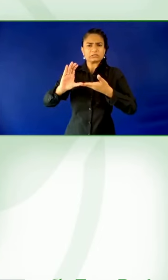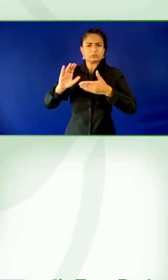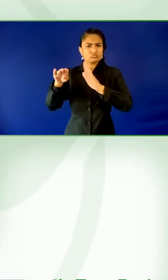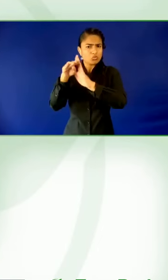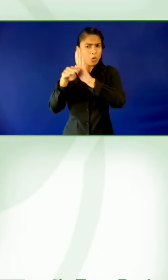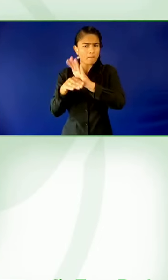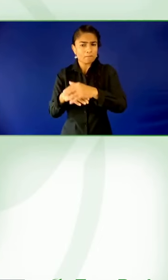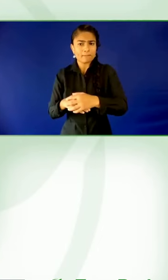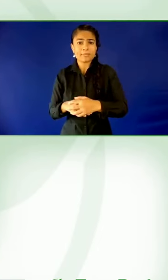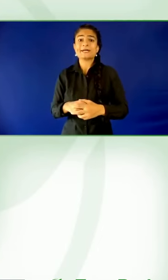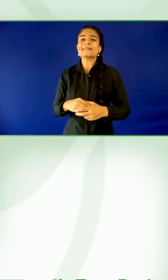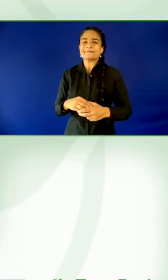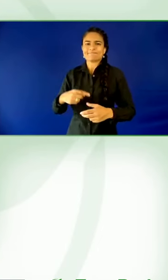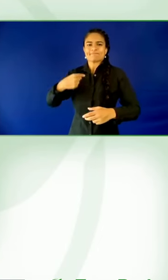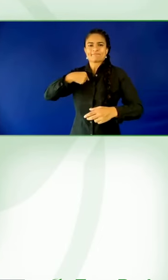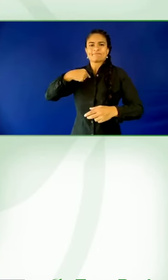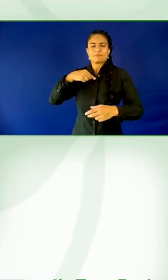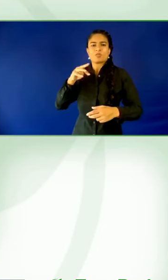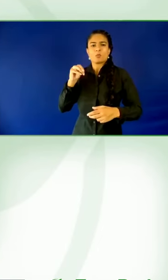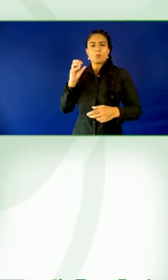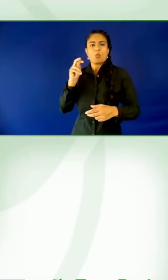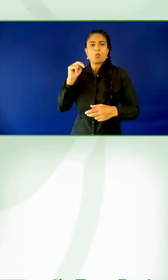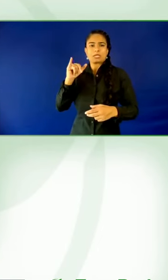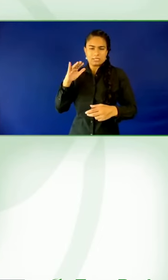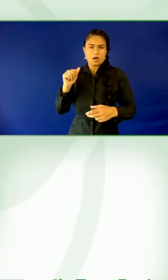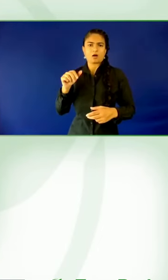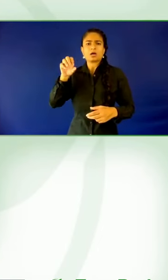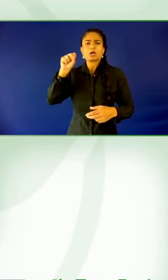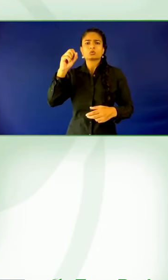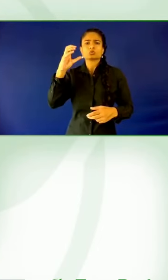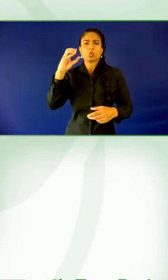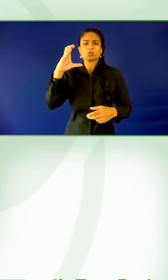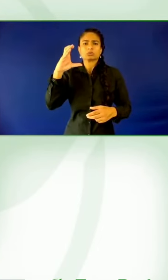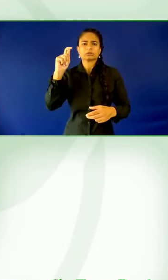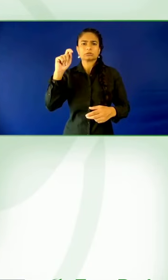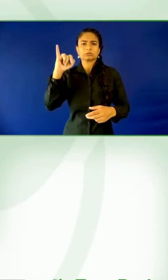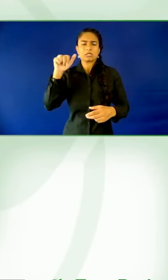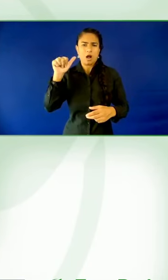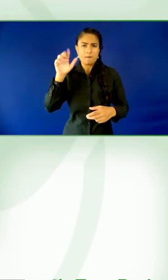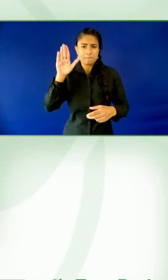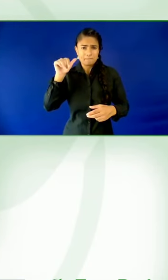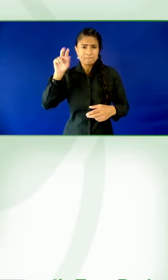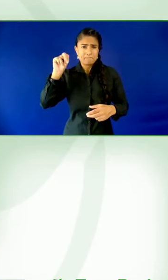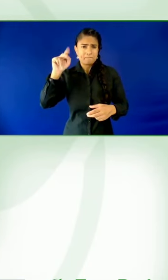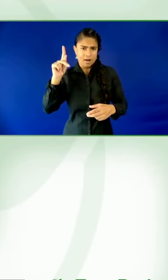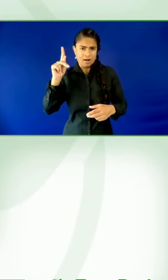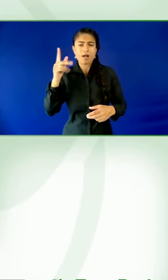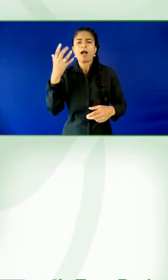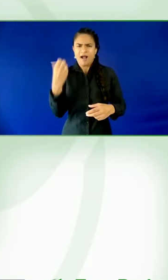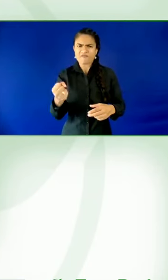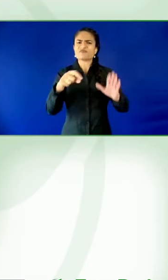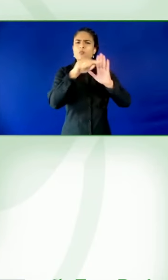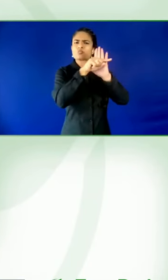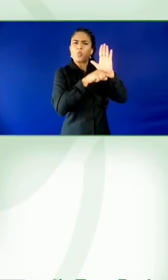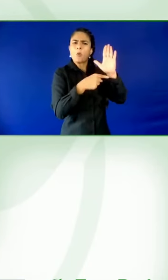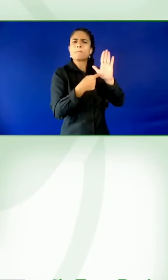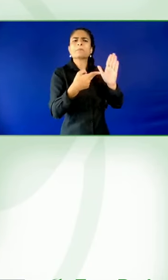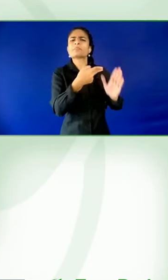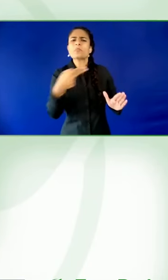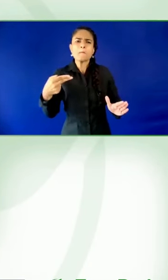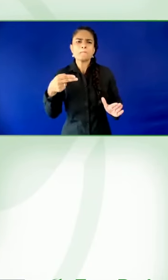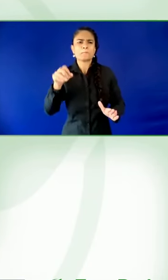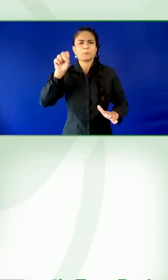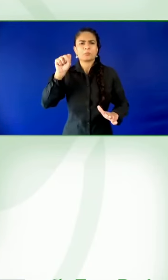commitment to in community investment to primarily around building economic